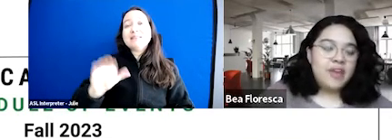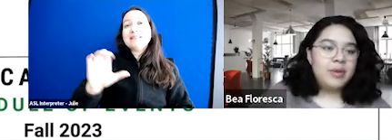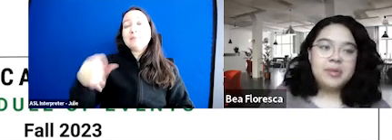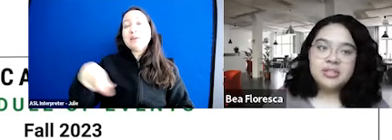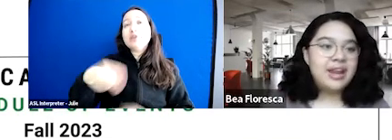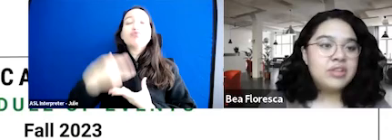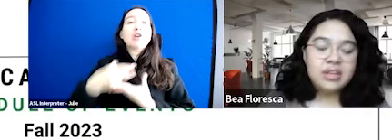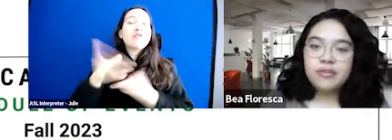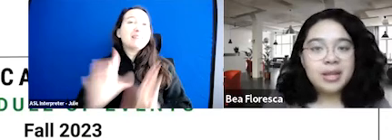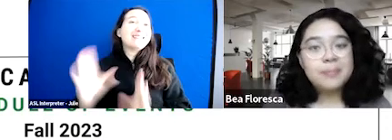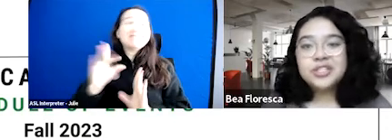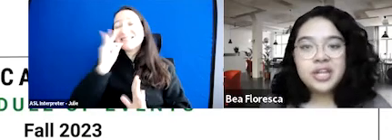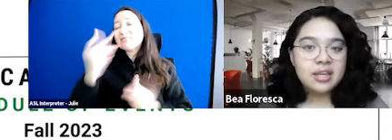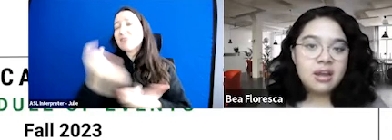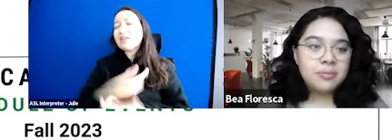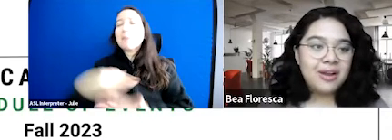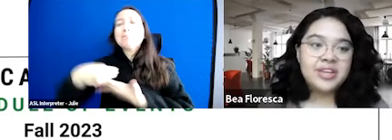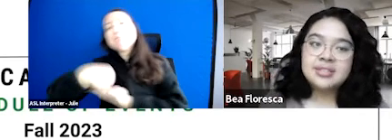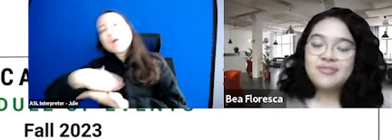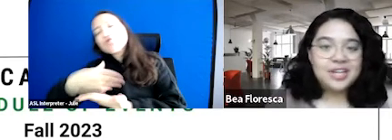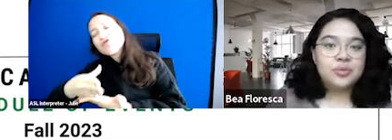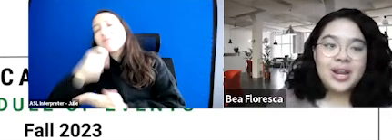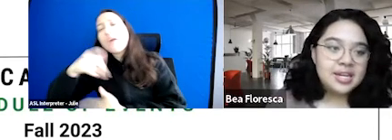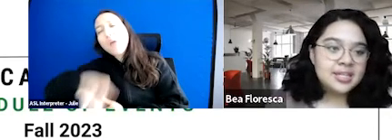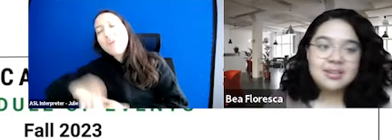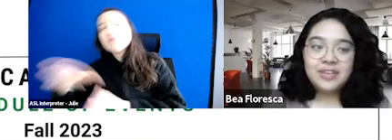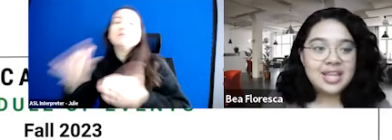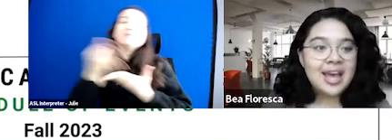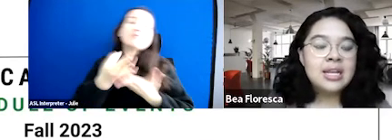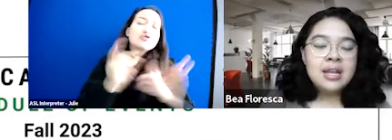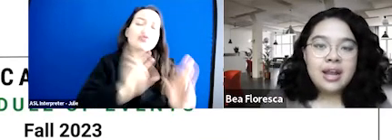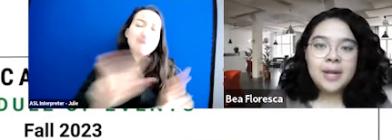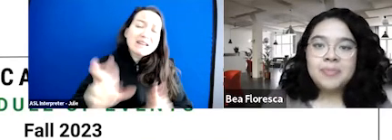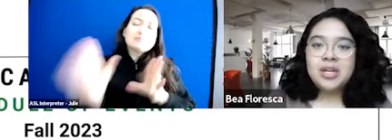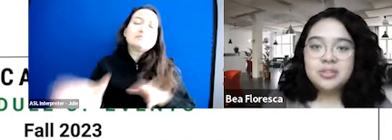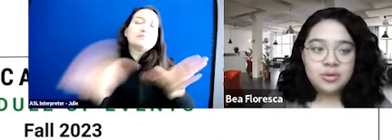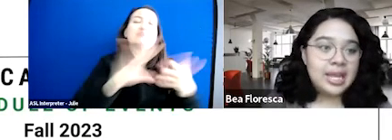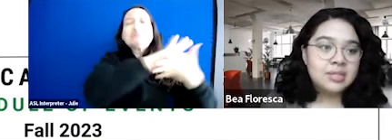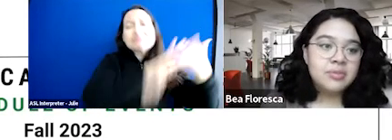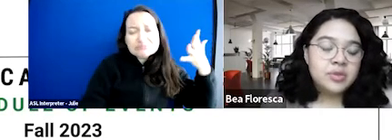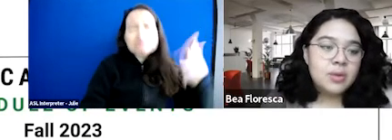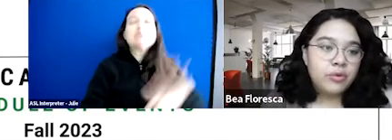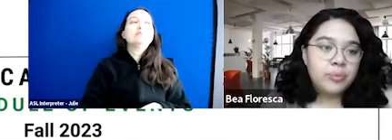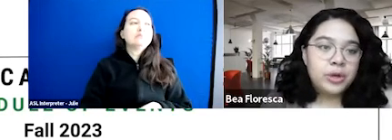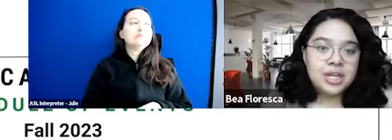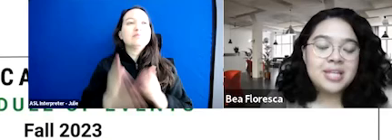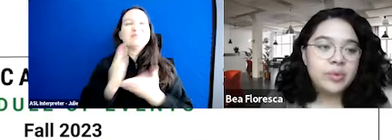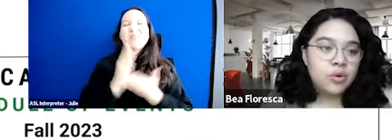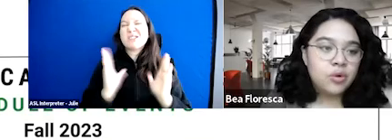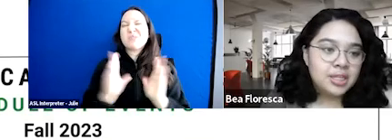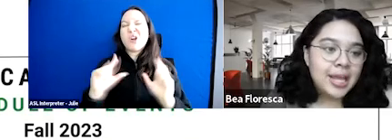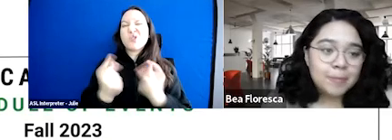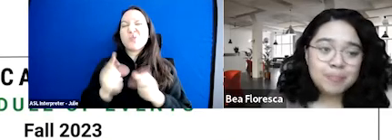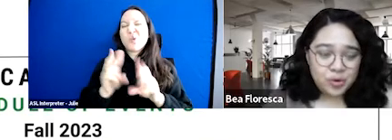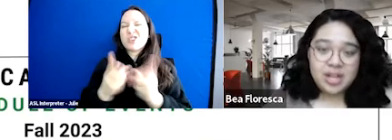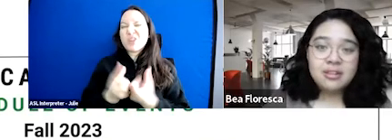There you can find webinars on everything from like budgeting and nonprofits, financial readiness, stuff like that. And also, again, some of the small group workshops that